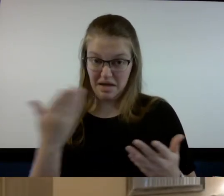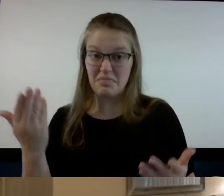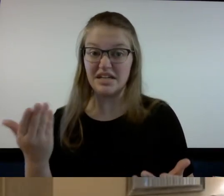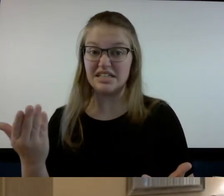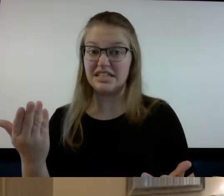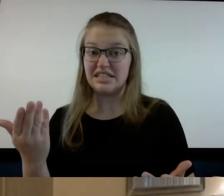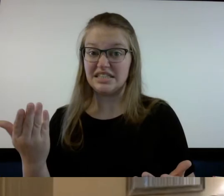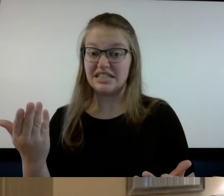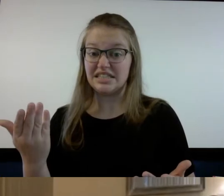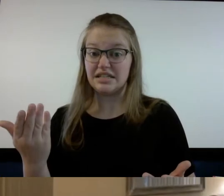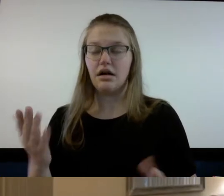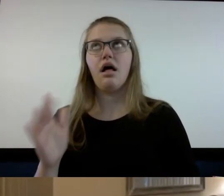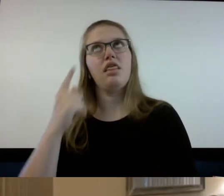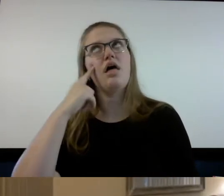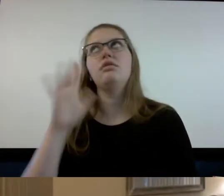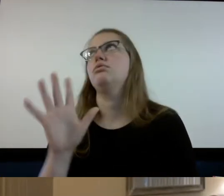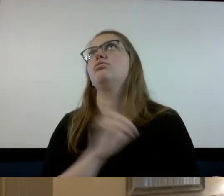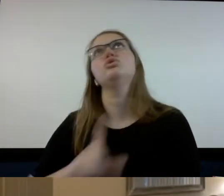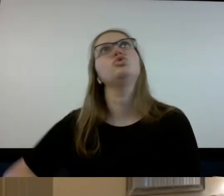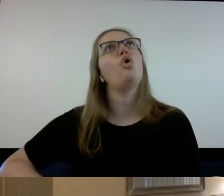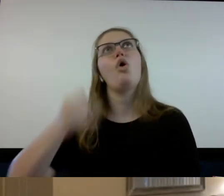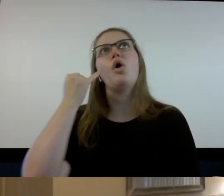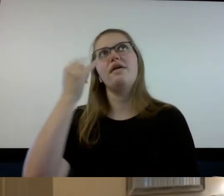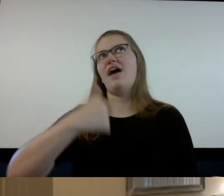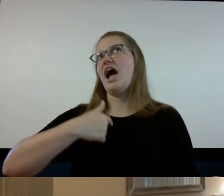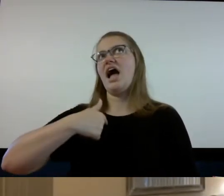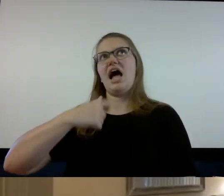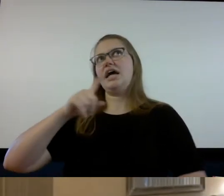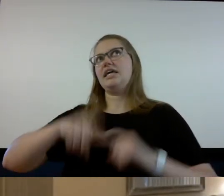I thought Lord if you're not going to give my taste back